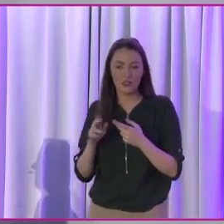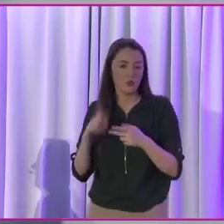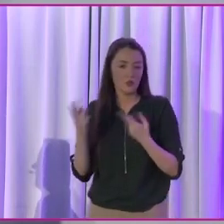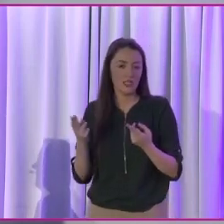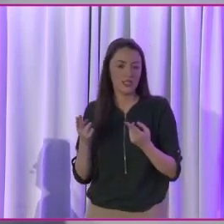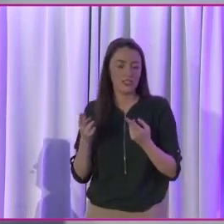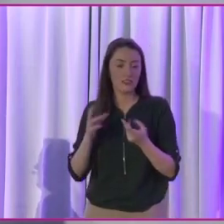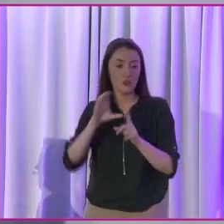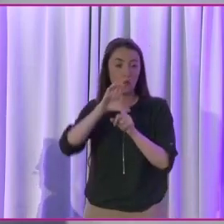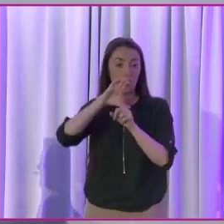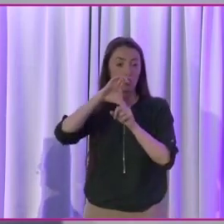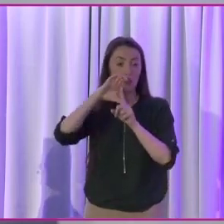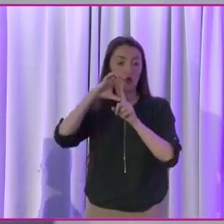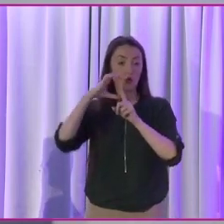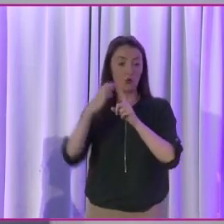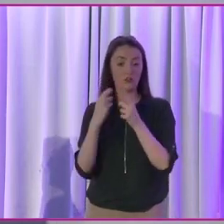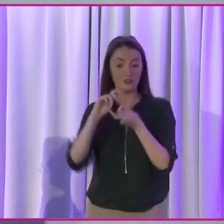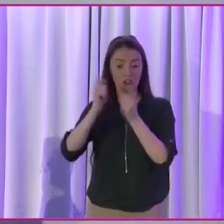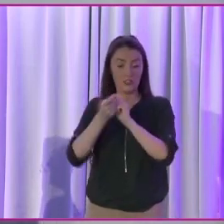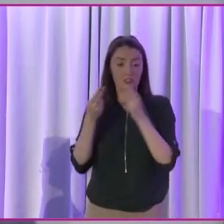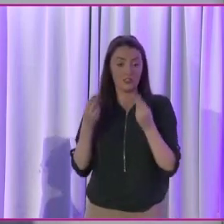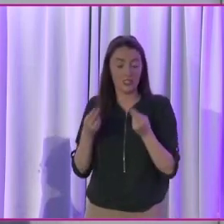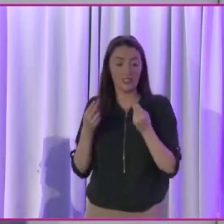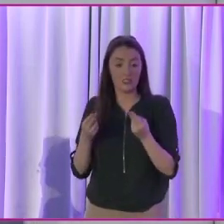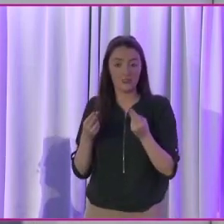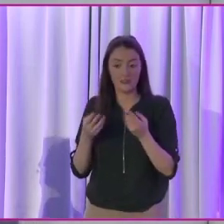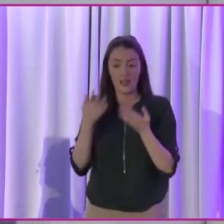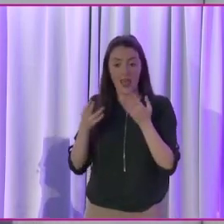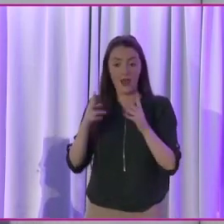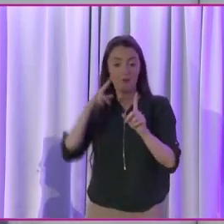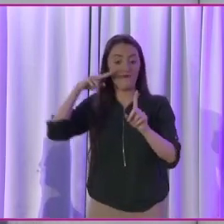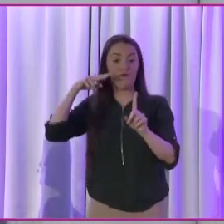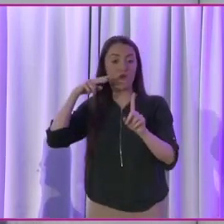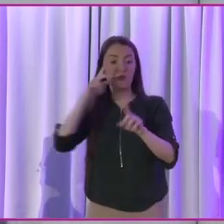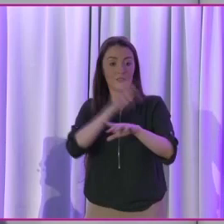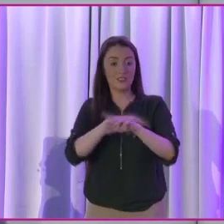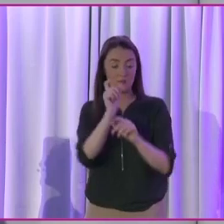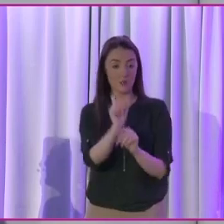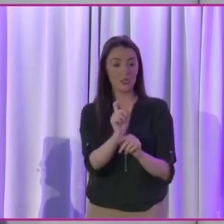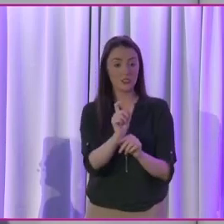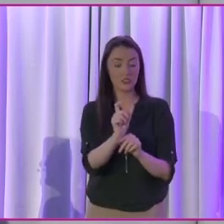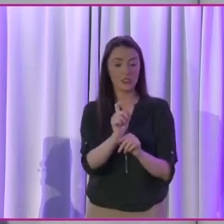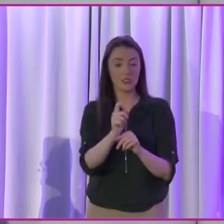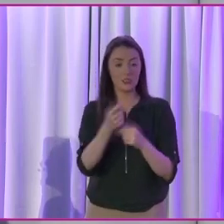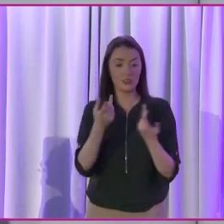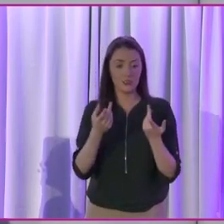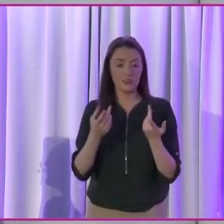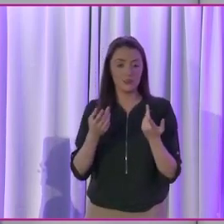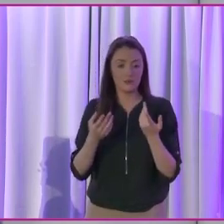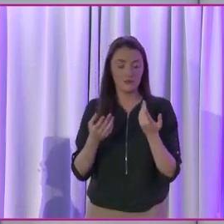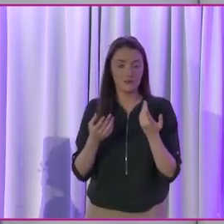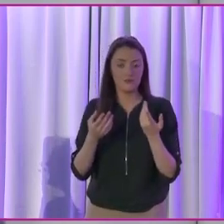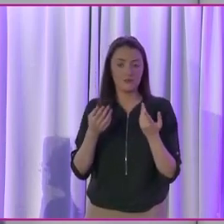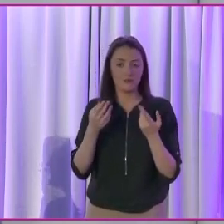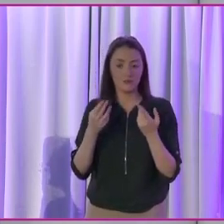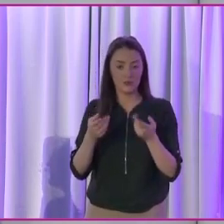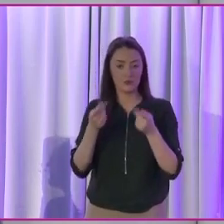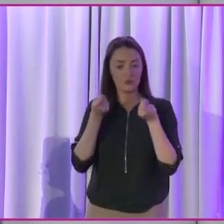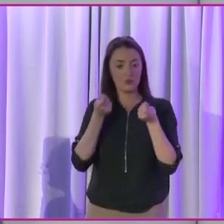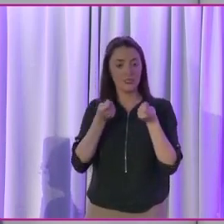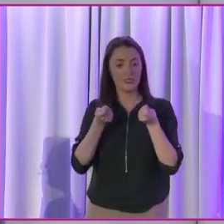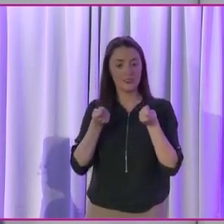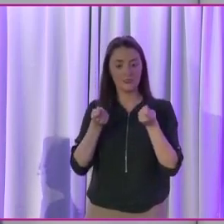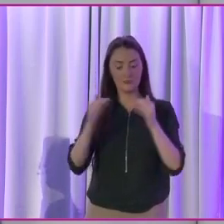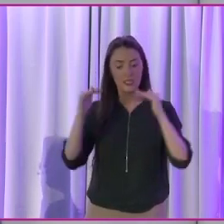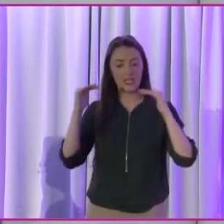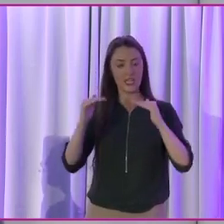there's a cultural change needed, how we view people, disabled people, and instead of looking at them as people who need to be looked after, they need to be treated as equal